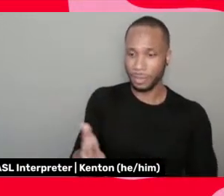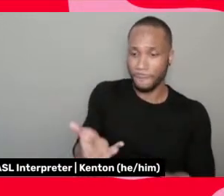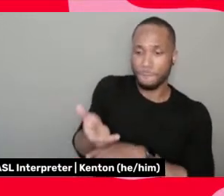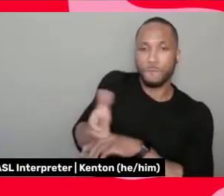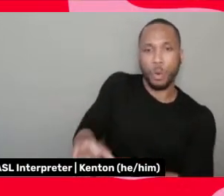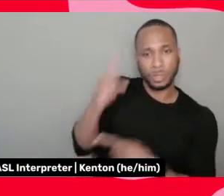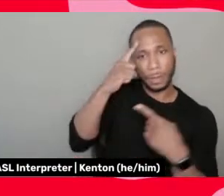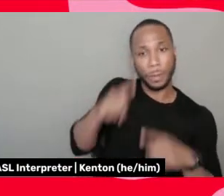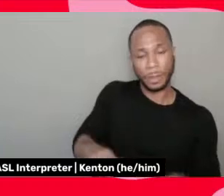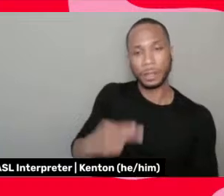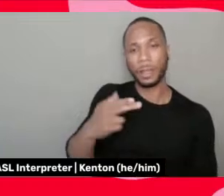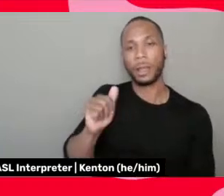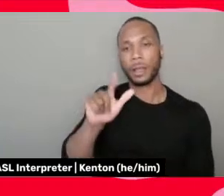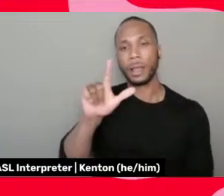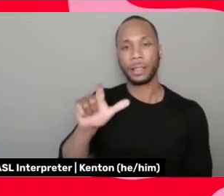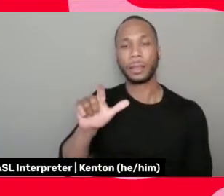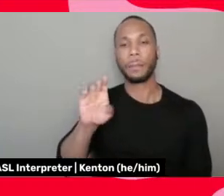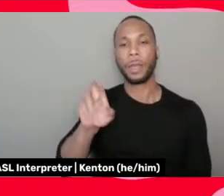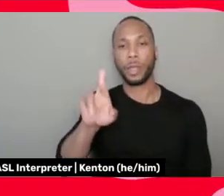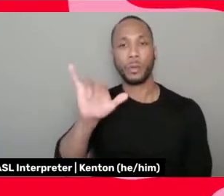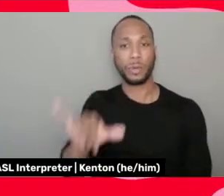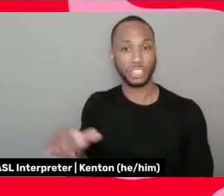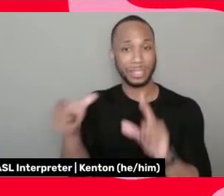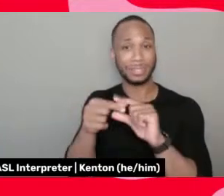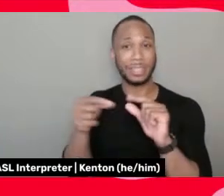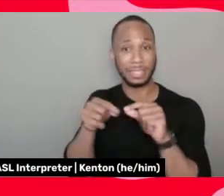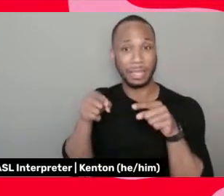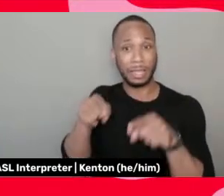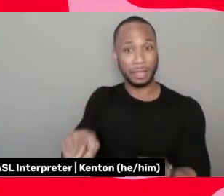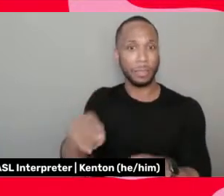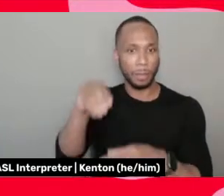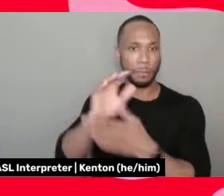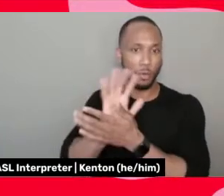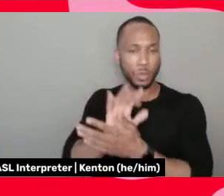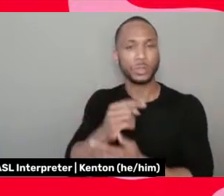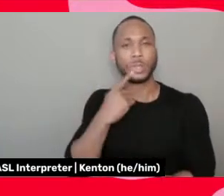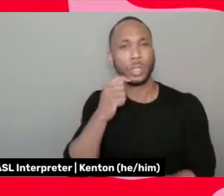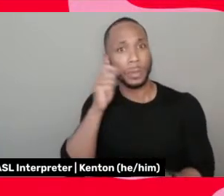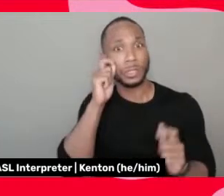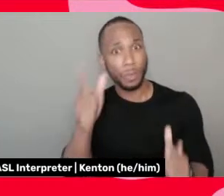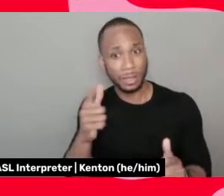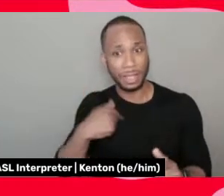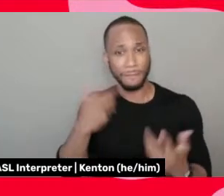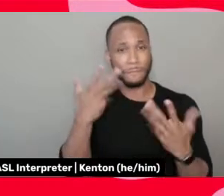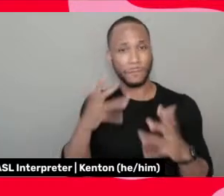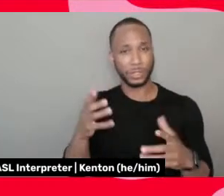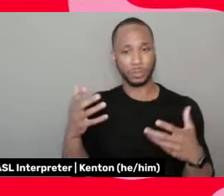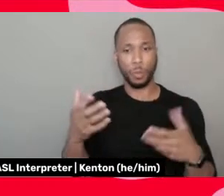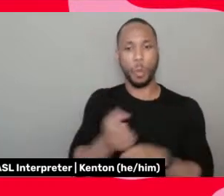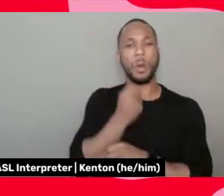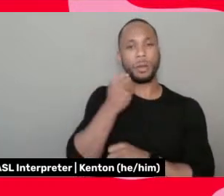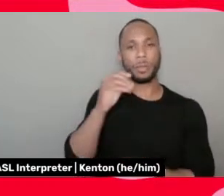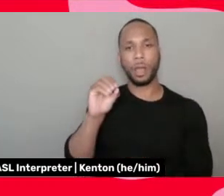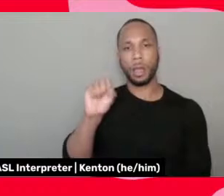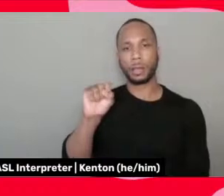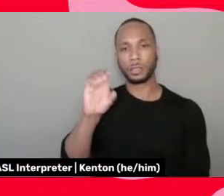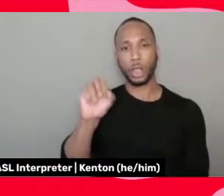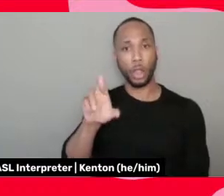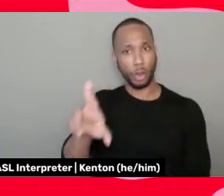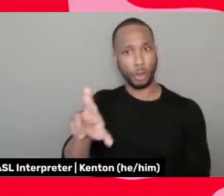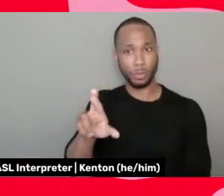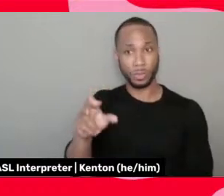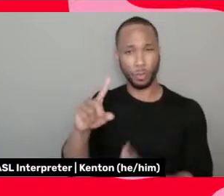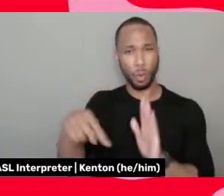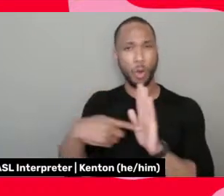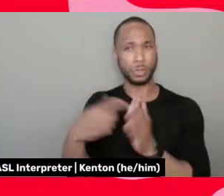right? Like Halle Berry says in the film, you know, she said, you'll be surprised even after I won the Oscar, the roles that I was offered, you know,